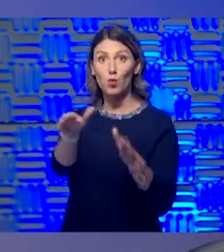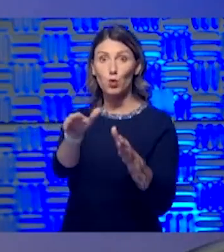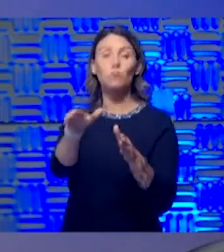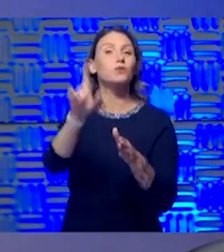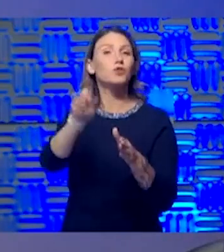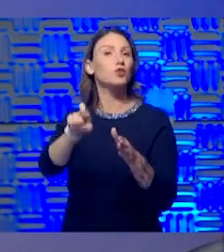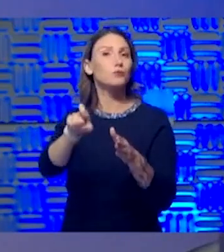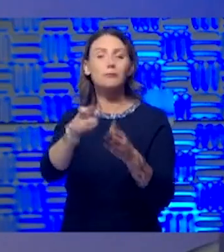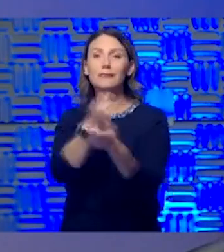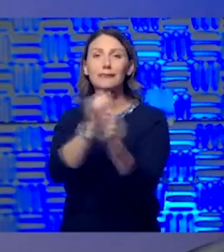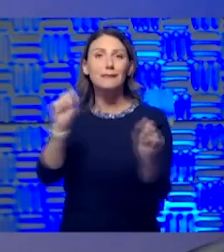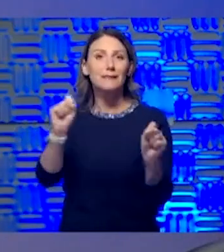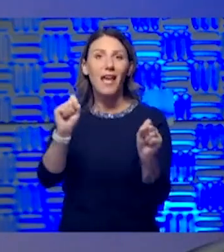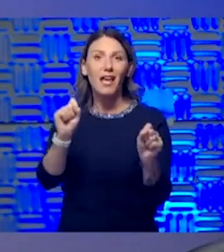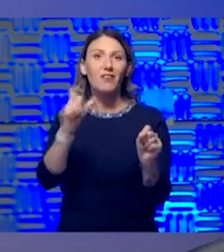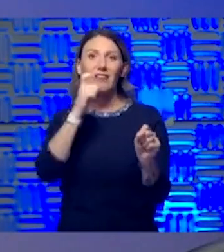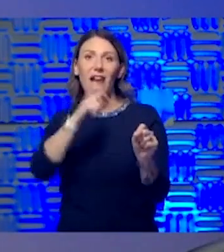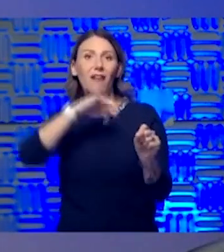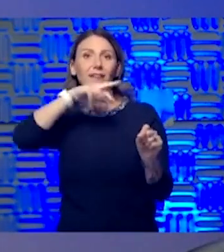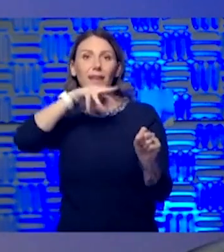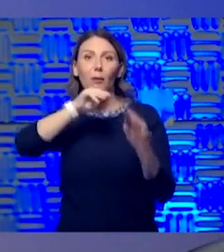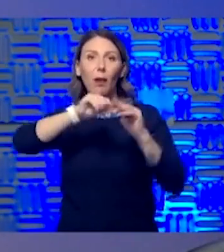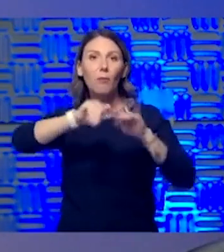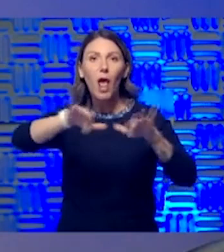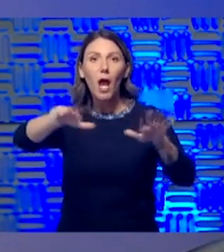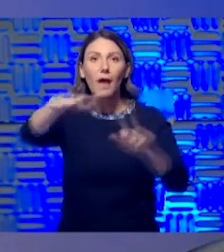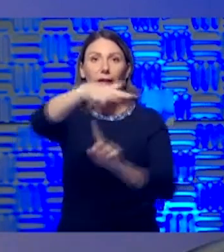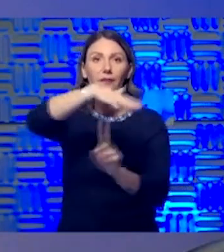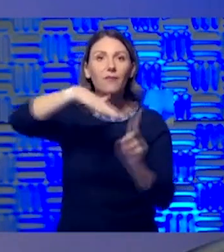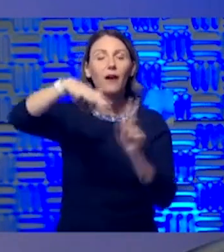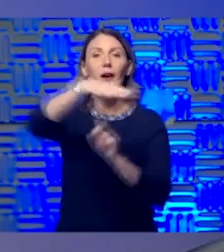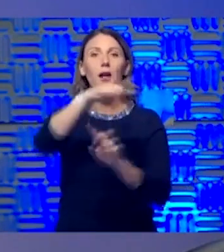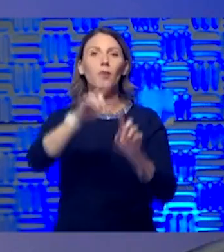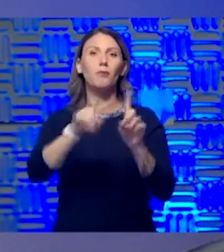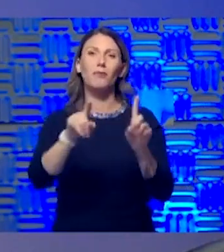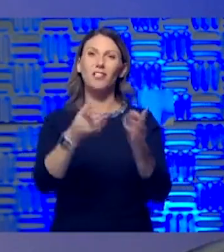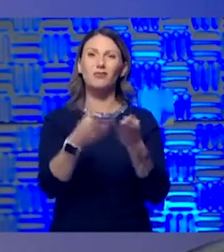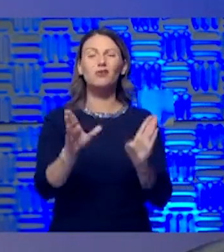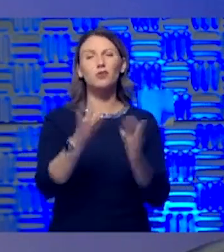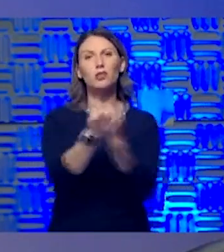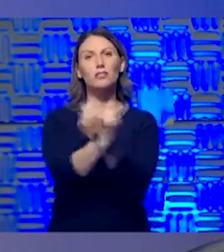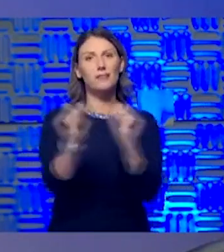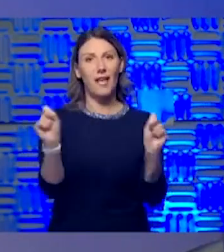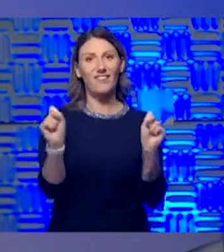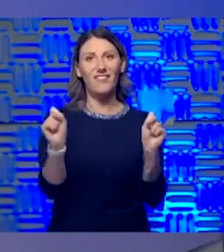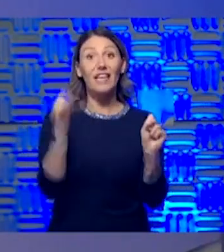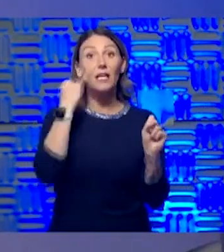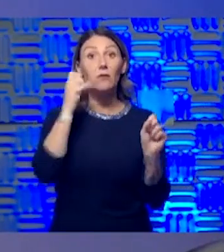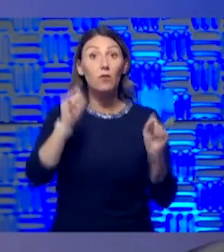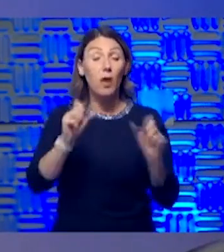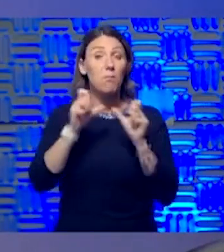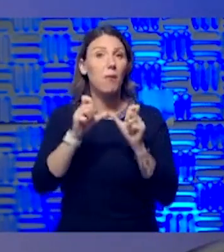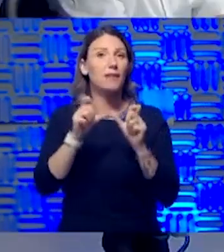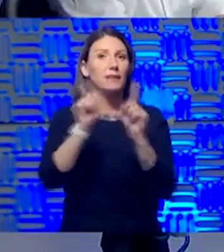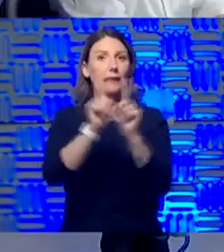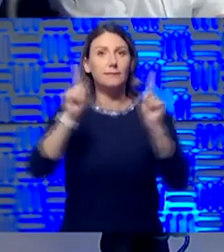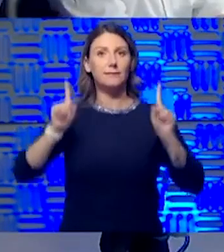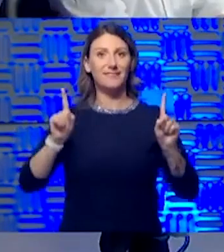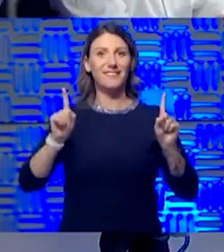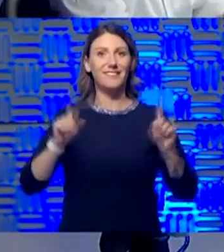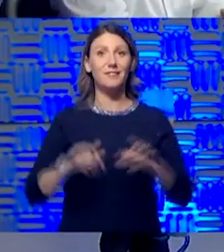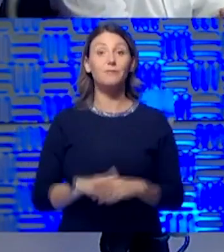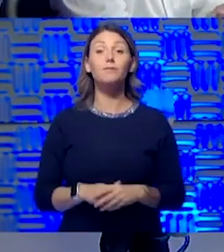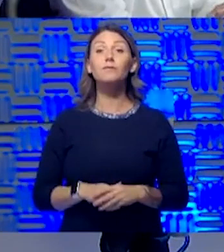as any contamination in the environment. But in general, I think that's going to be a pretty safe thing if you can maintain your distance, basically. Yeah.